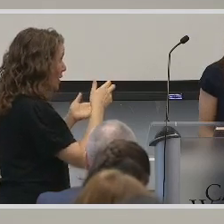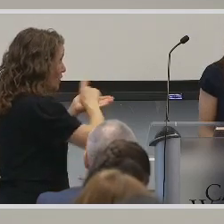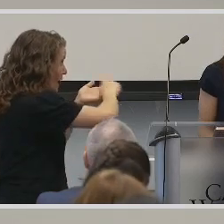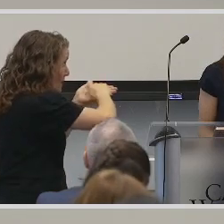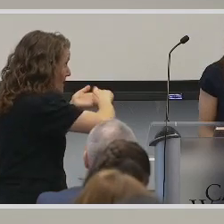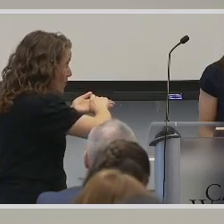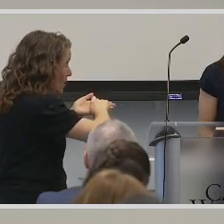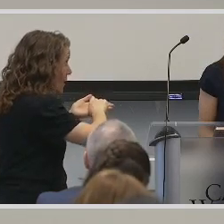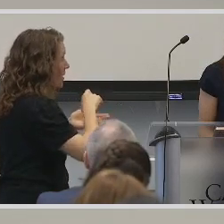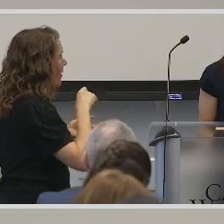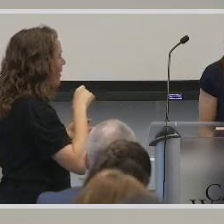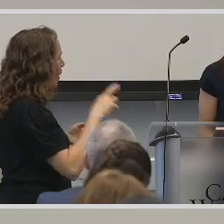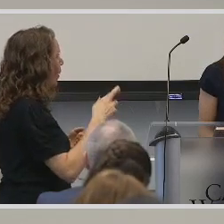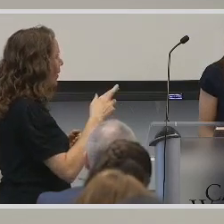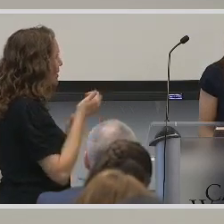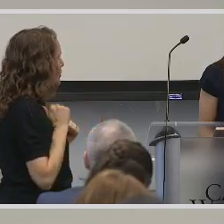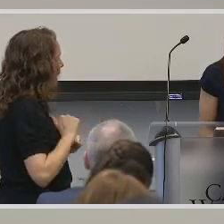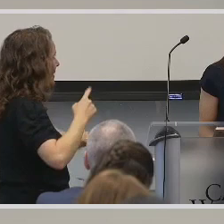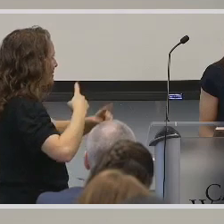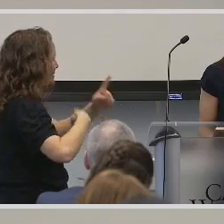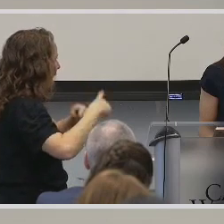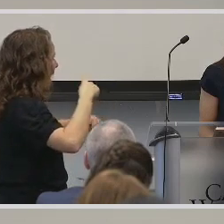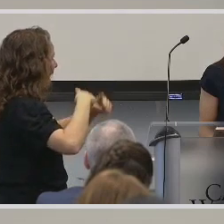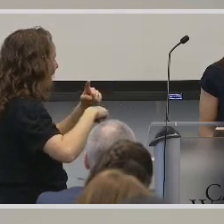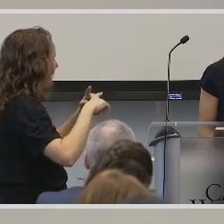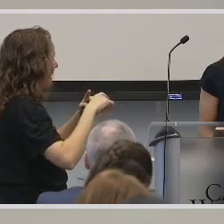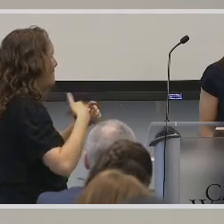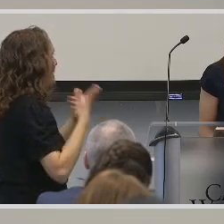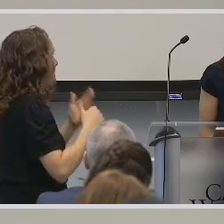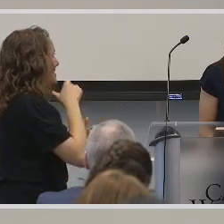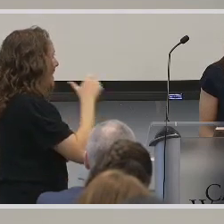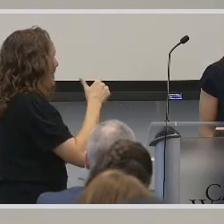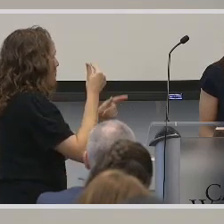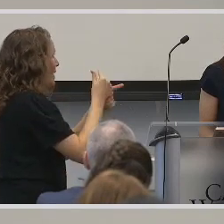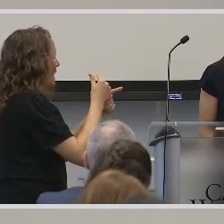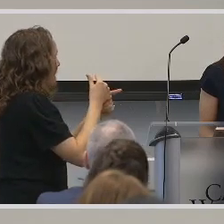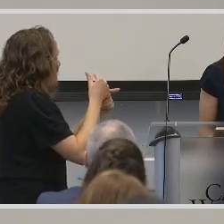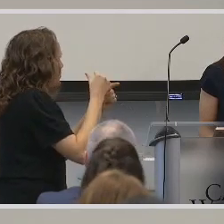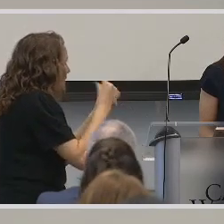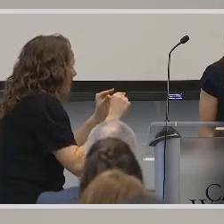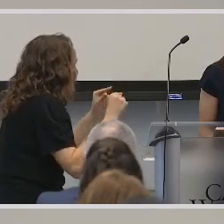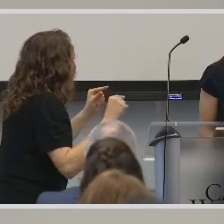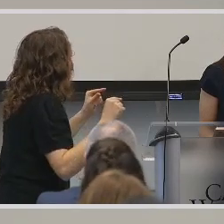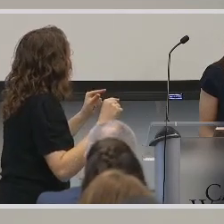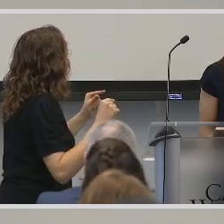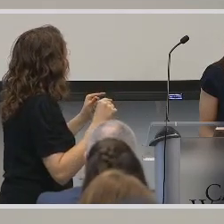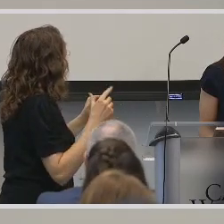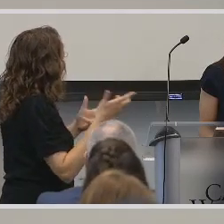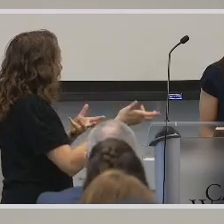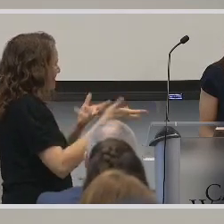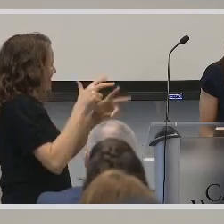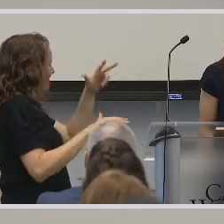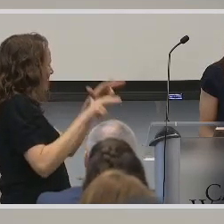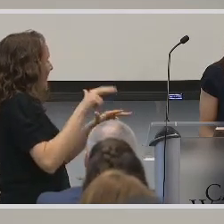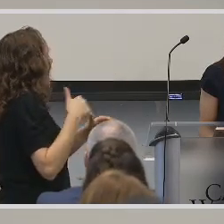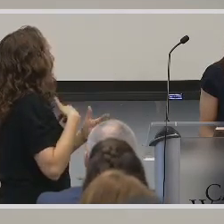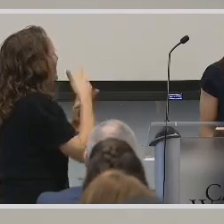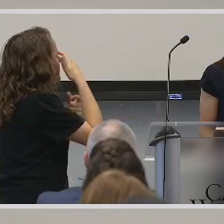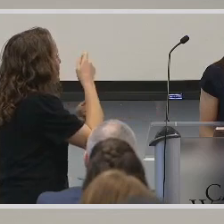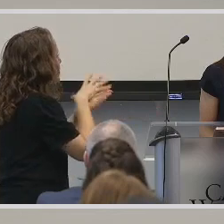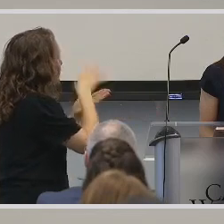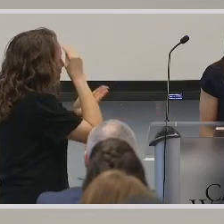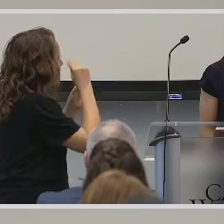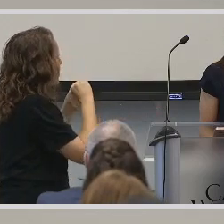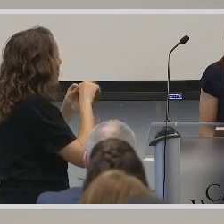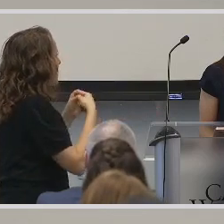or using the signs I know, probably not in the correct grammar of American Sign Language? And I'm interested in learning more about